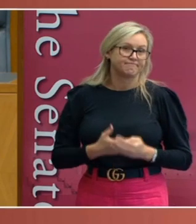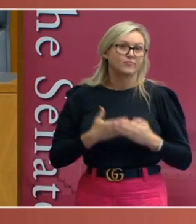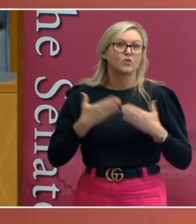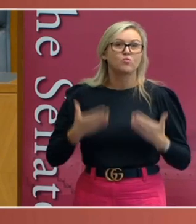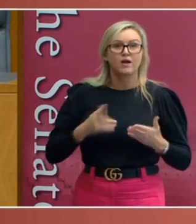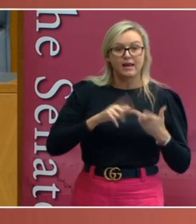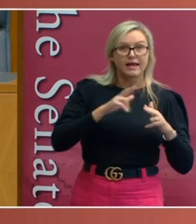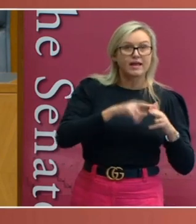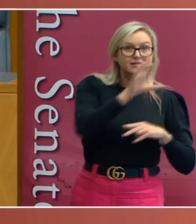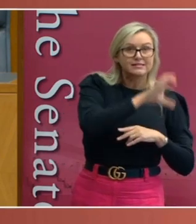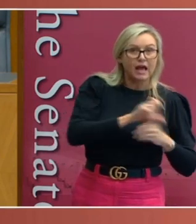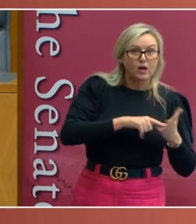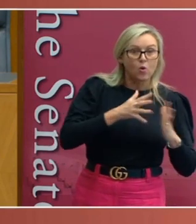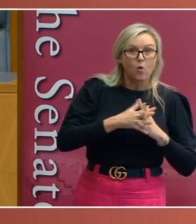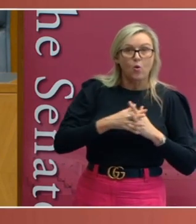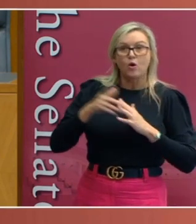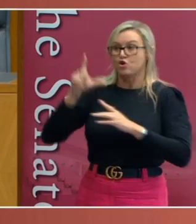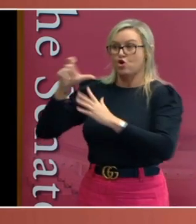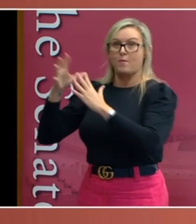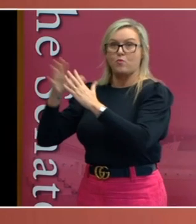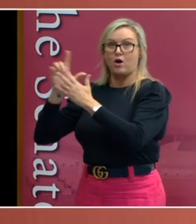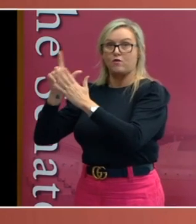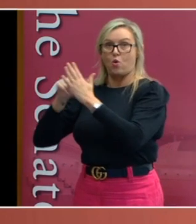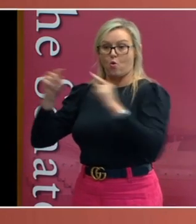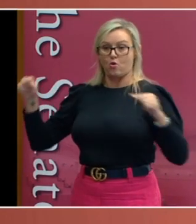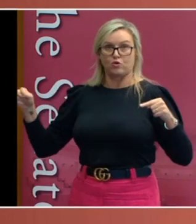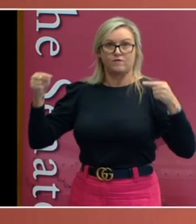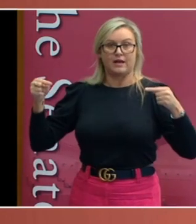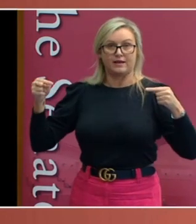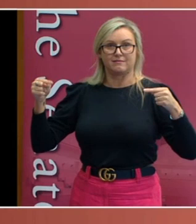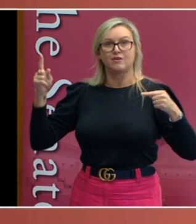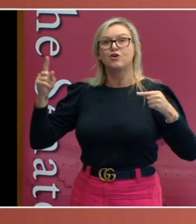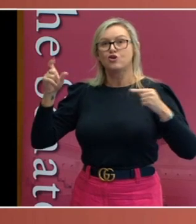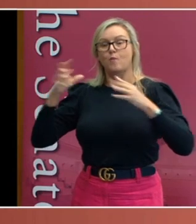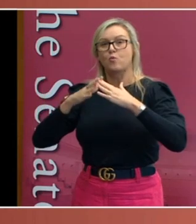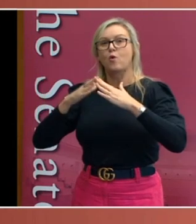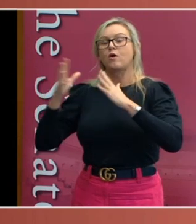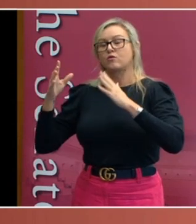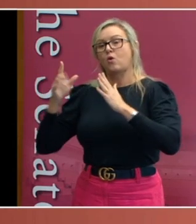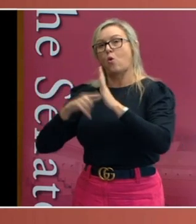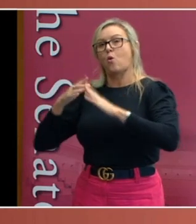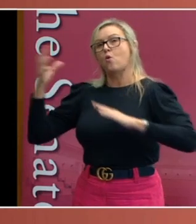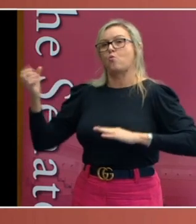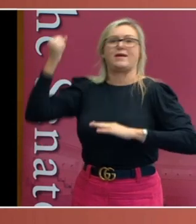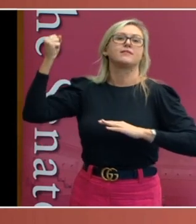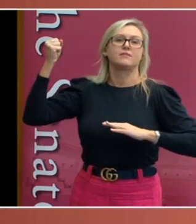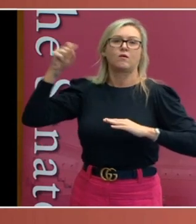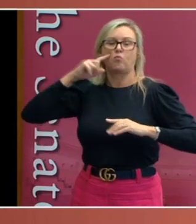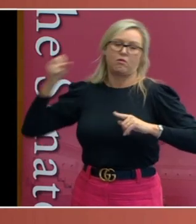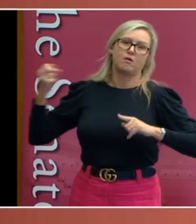conflict, the Commonwealth law prevails and the state law is inoperative to the extent of the inconsistency.